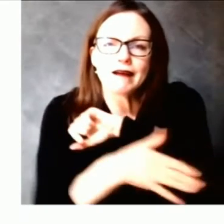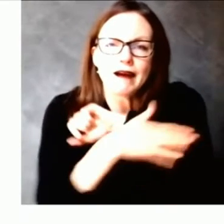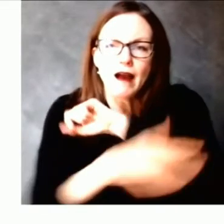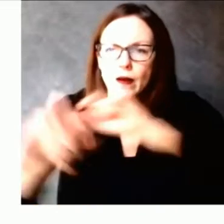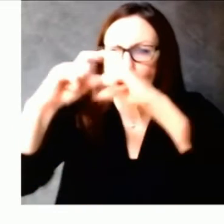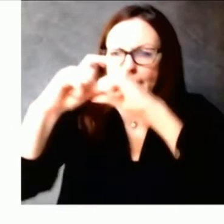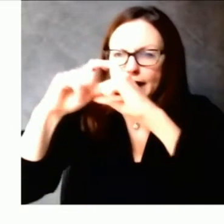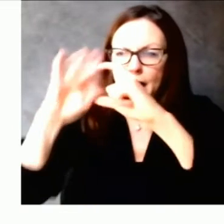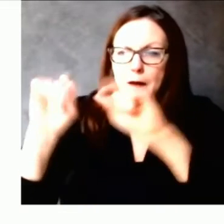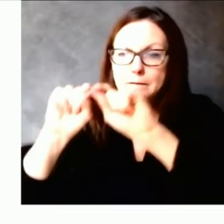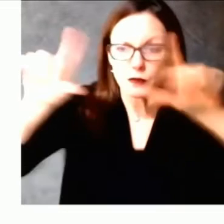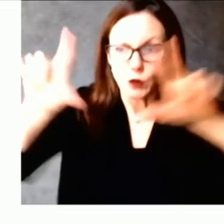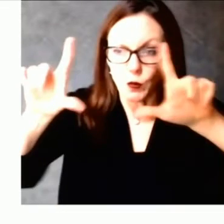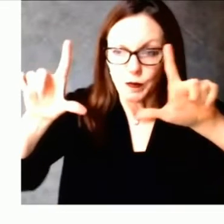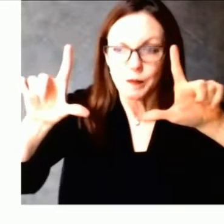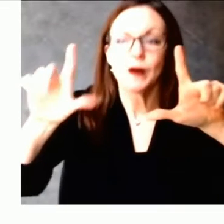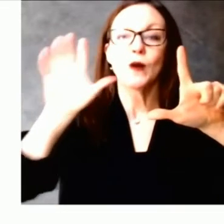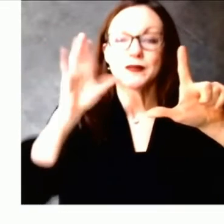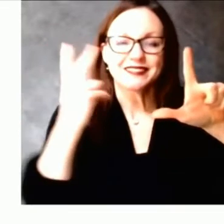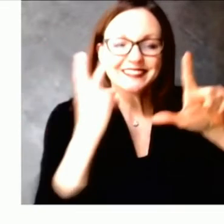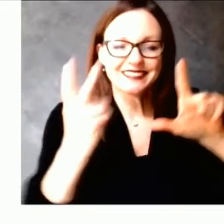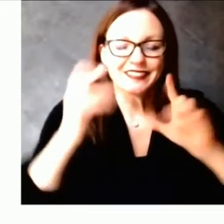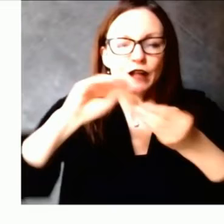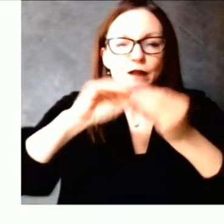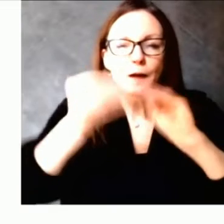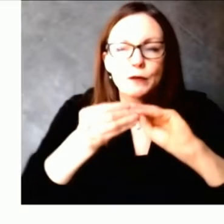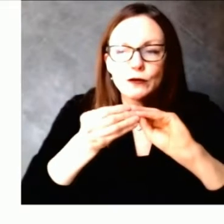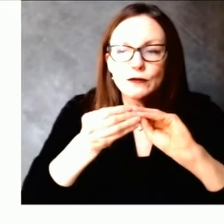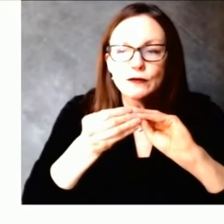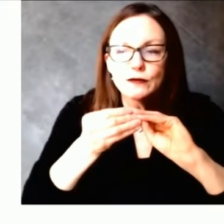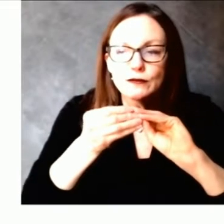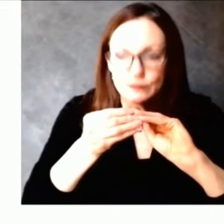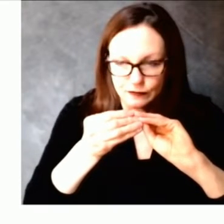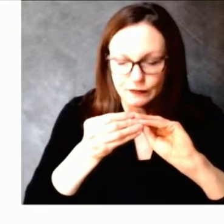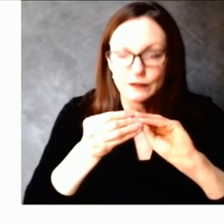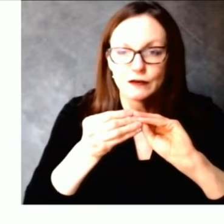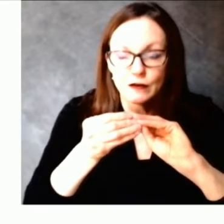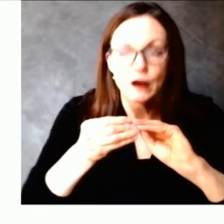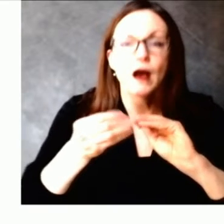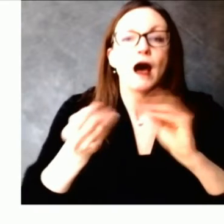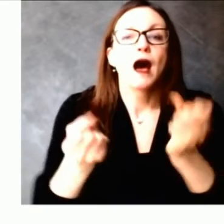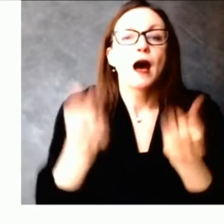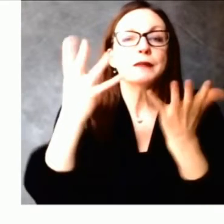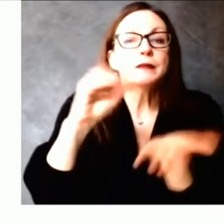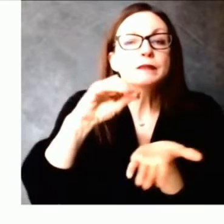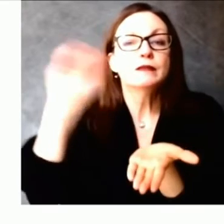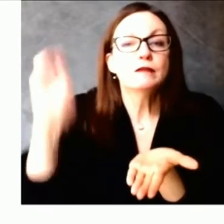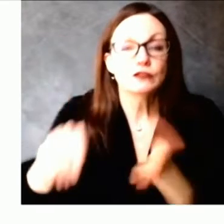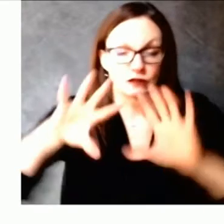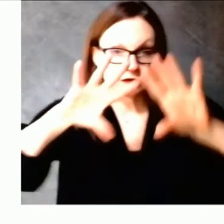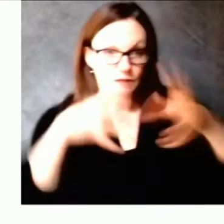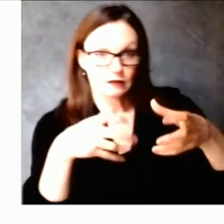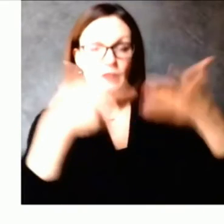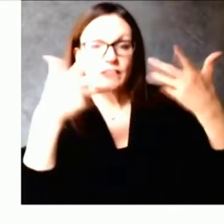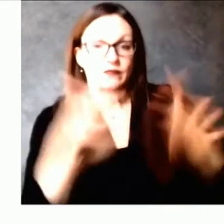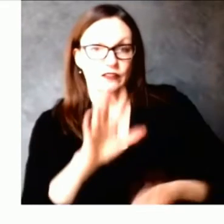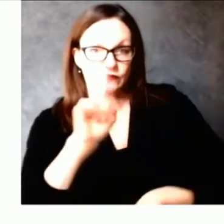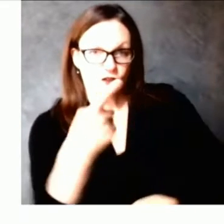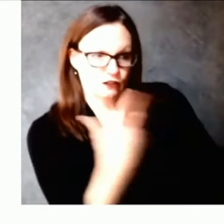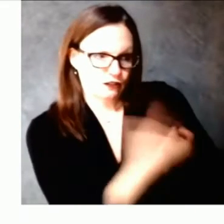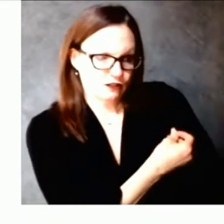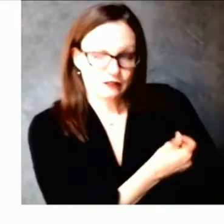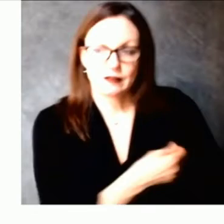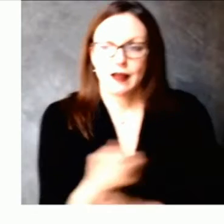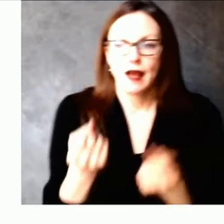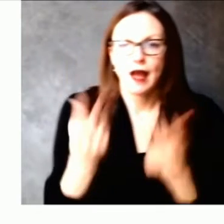There are also options to view this map shaded by percent of residents who have completed their vaccine